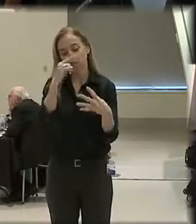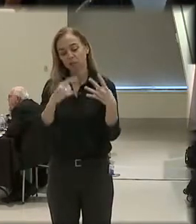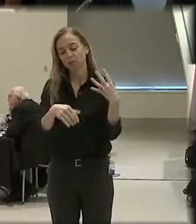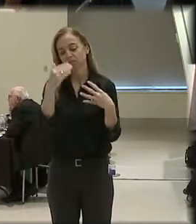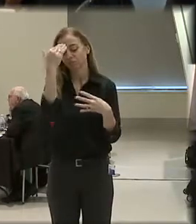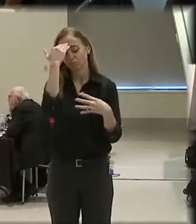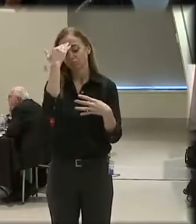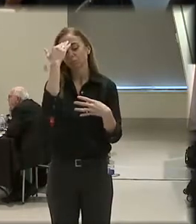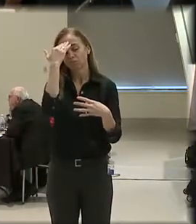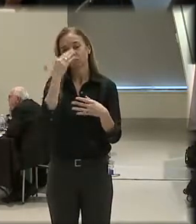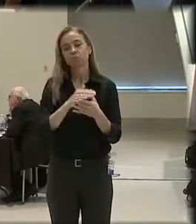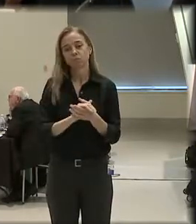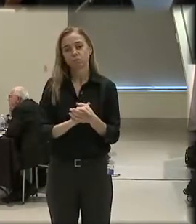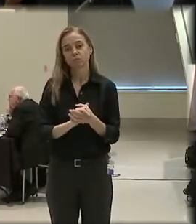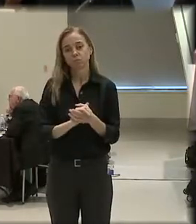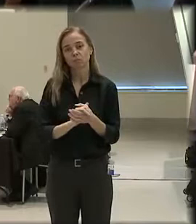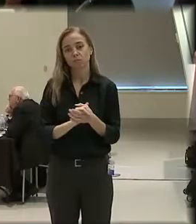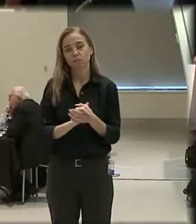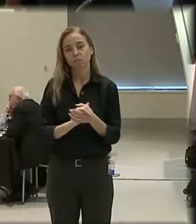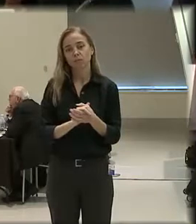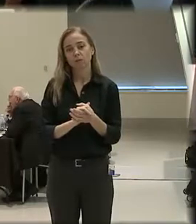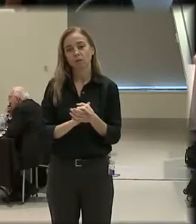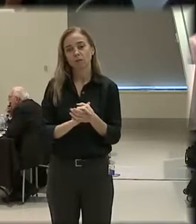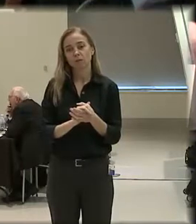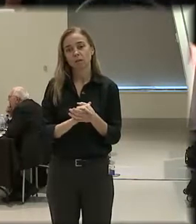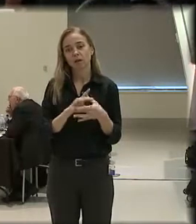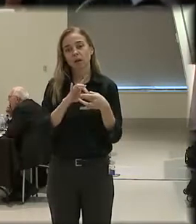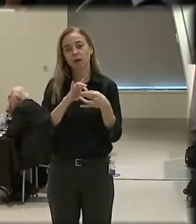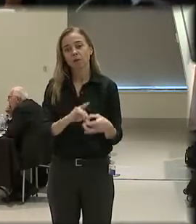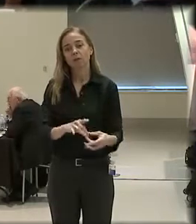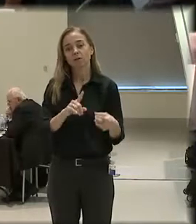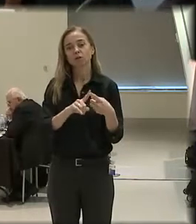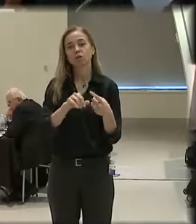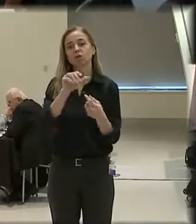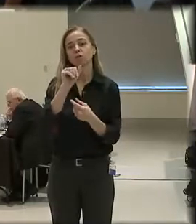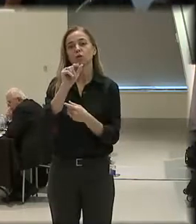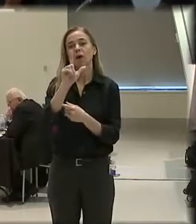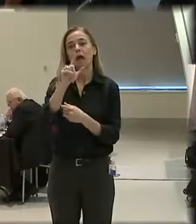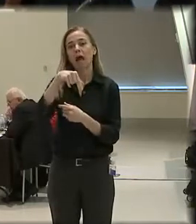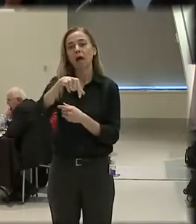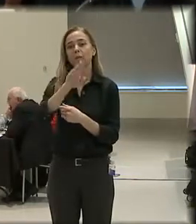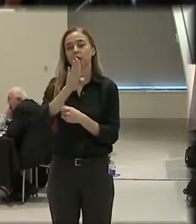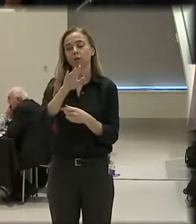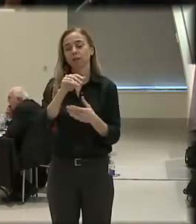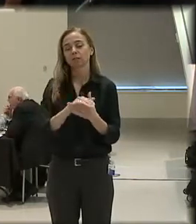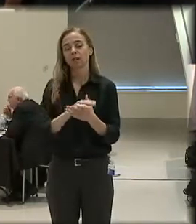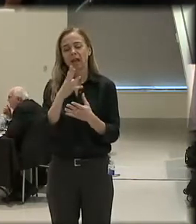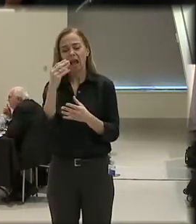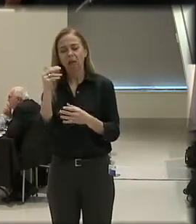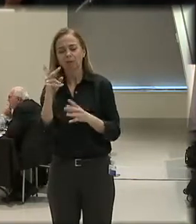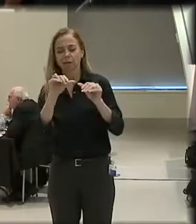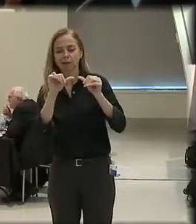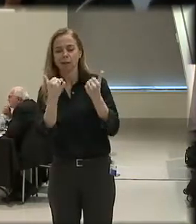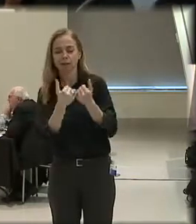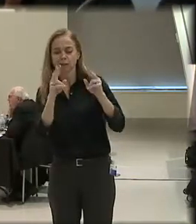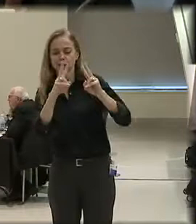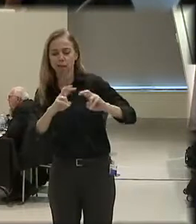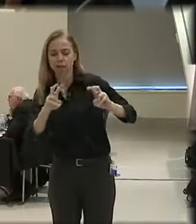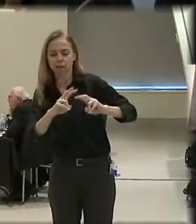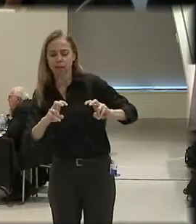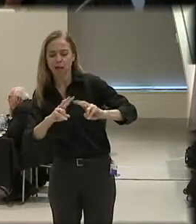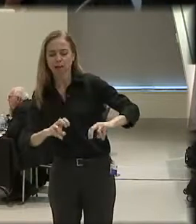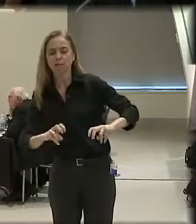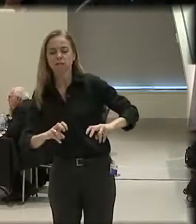Take, for example, their subsequent findings that were done in Albuquerque. They came in as an outside agency, looked at it, did an analysis,